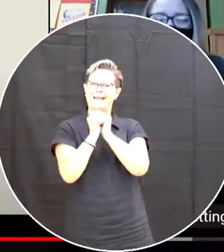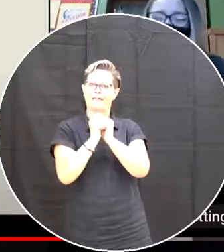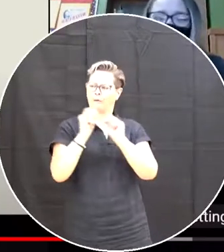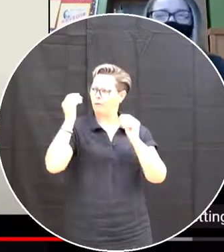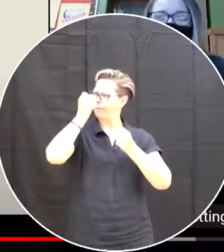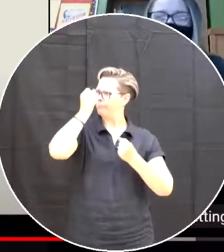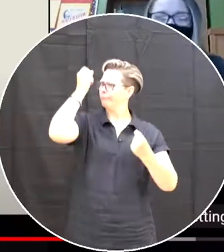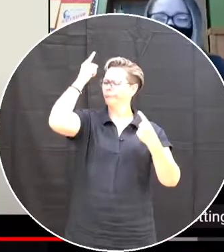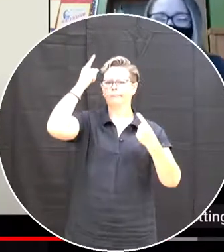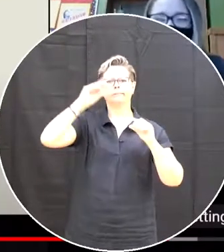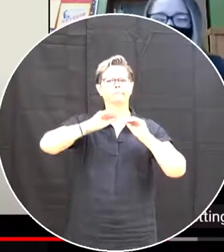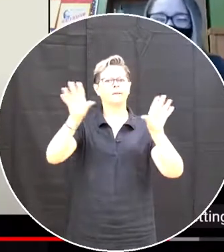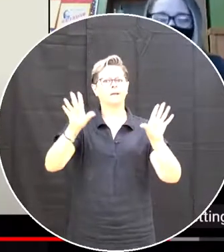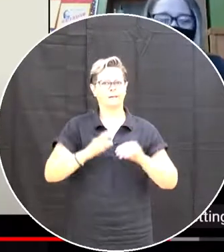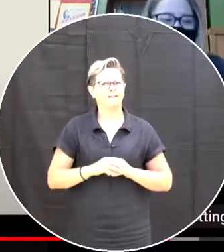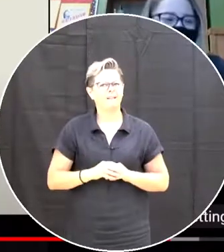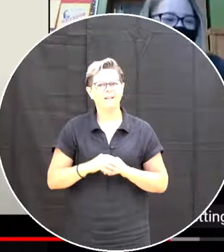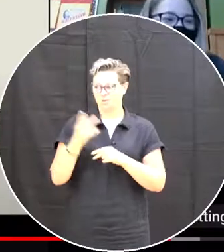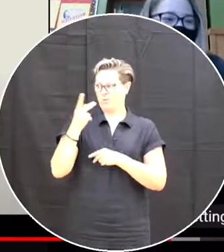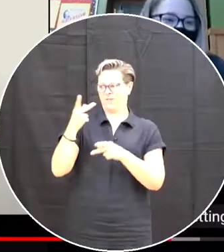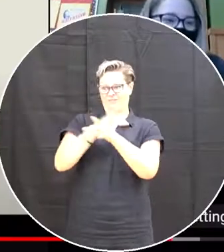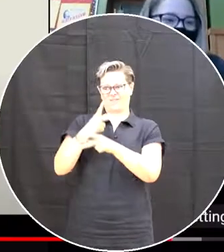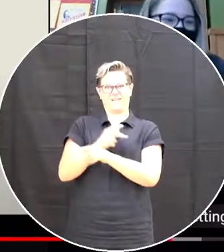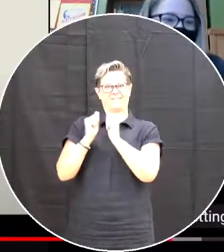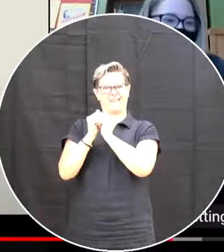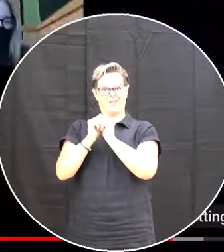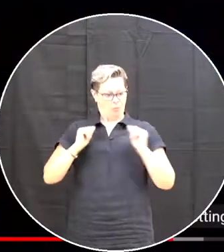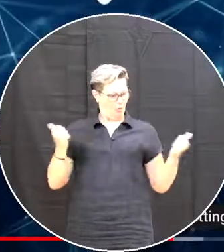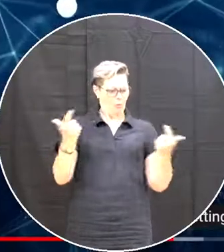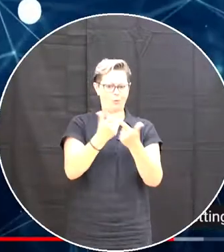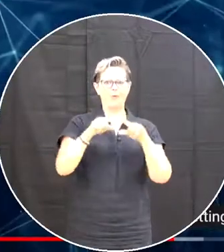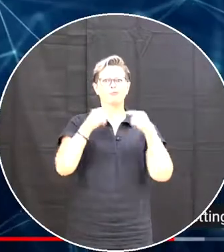We figure it out by working together And that helps me